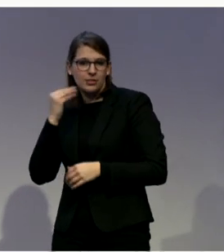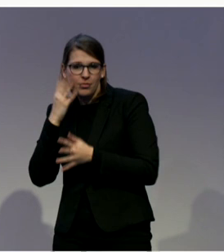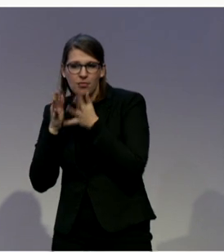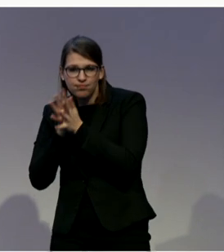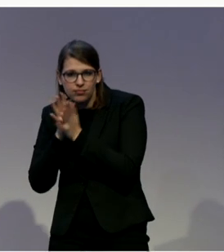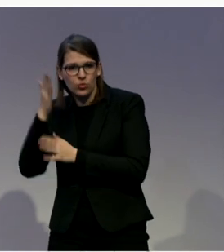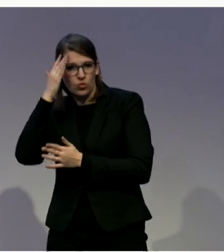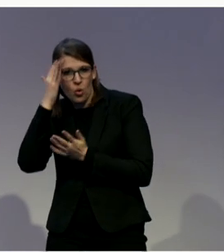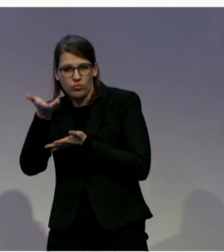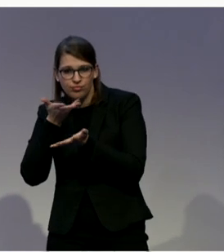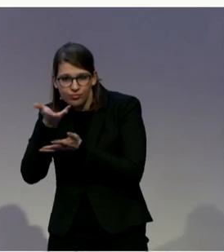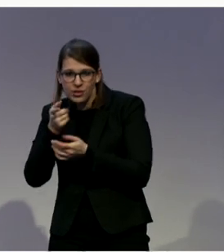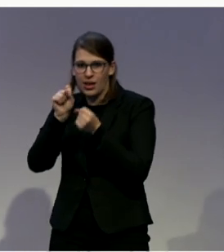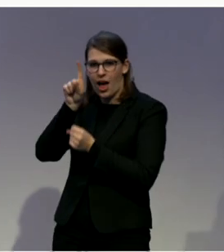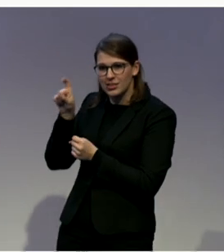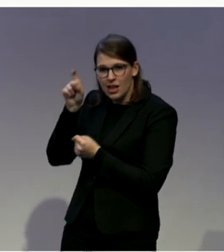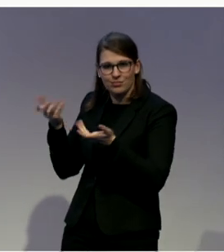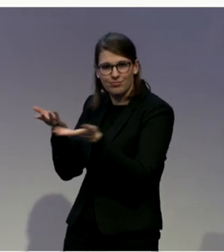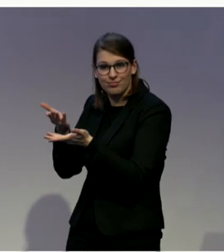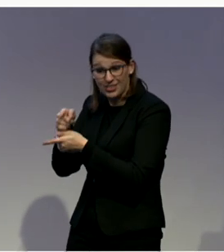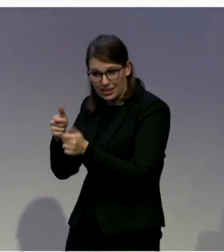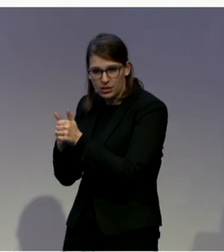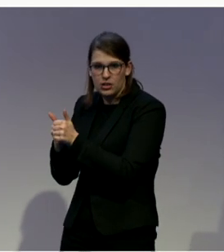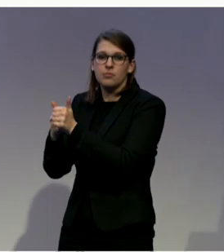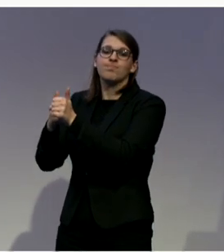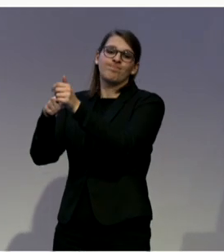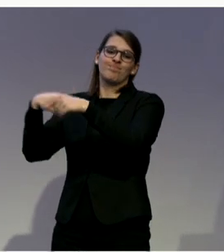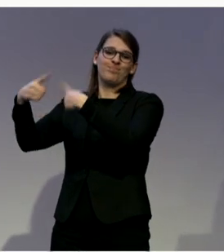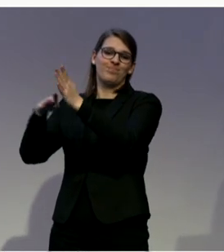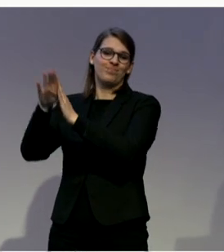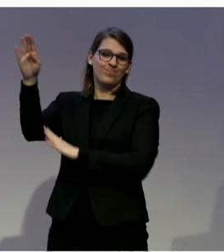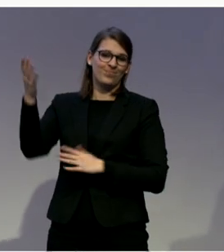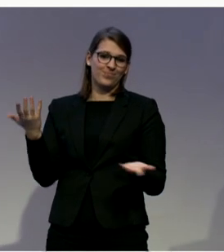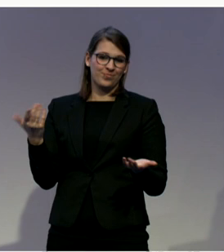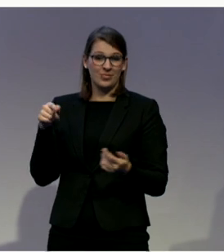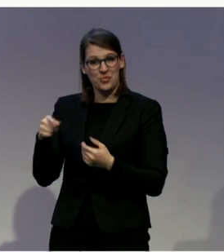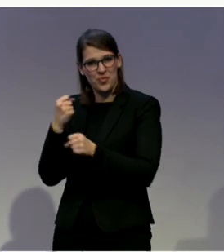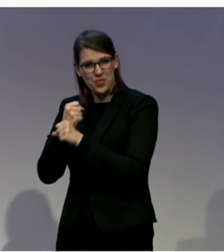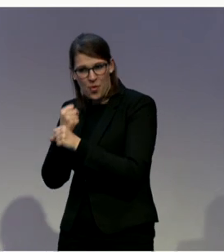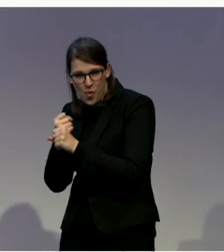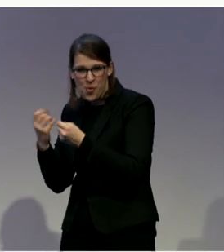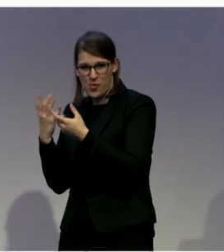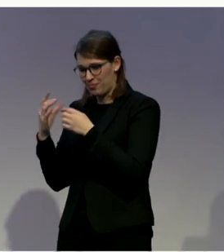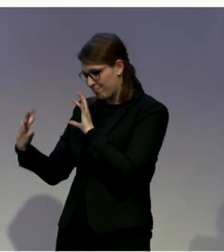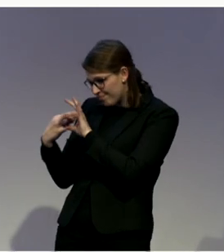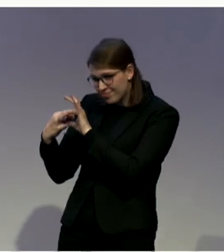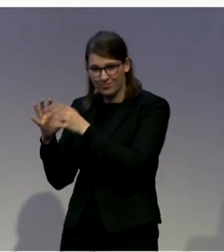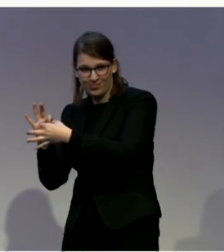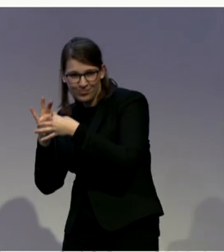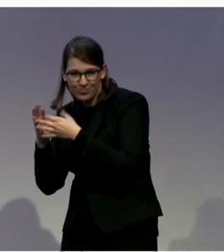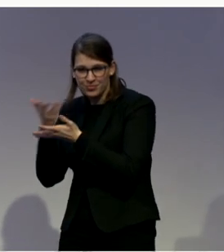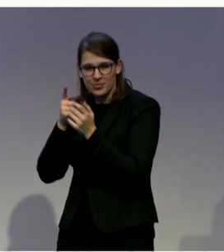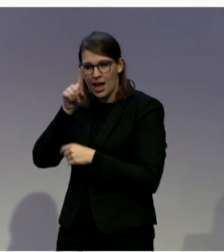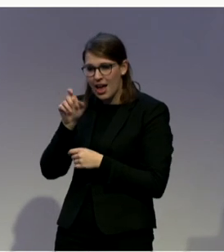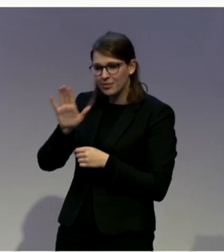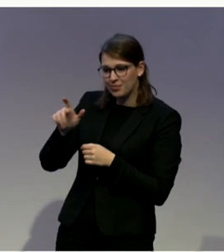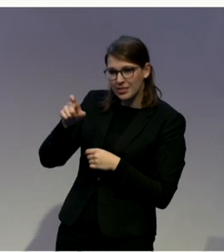there are other options and then work with the person to see what kind of support the person needs to really carry out